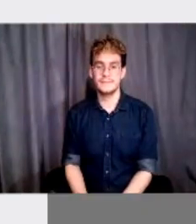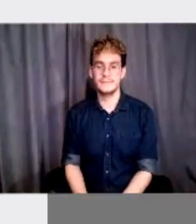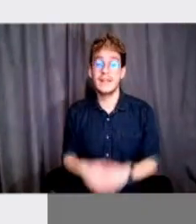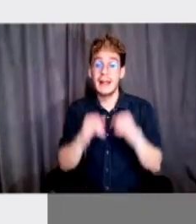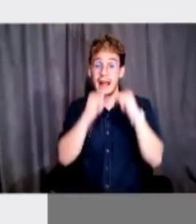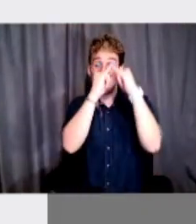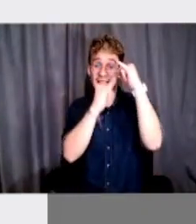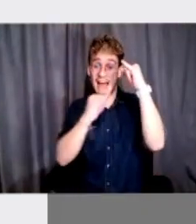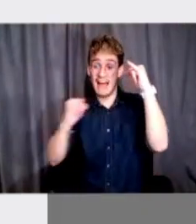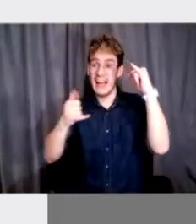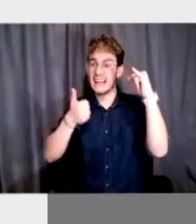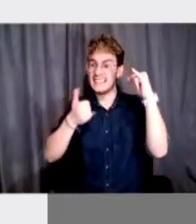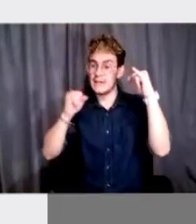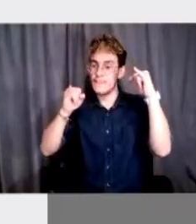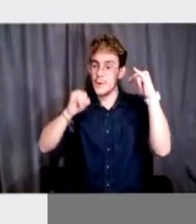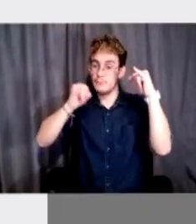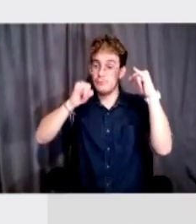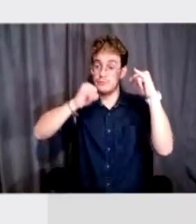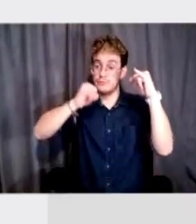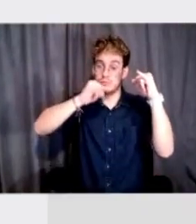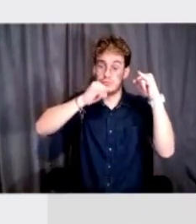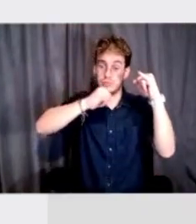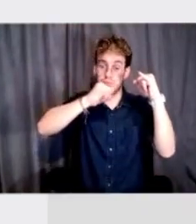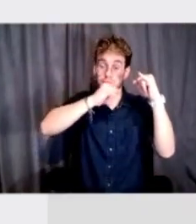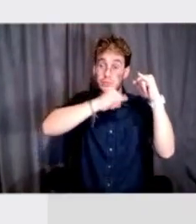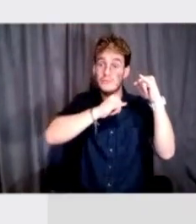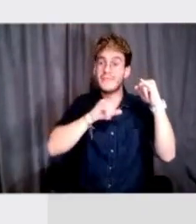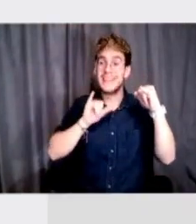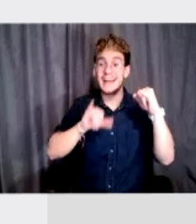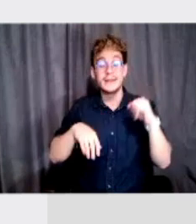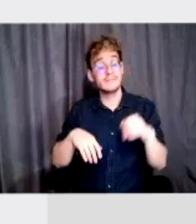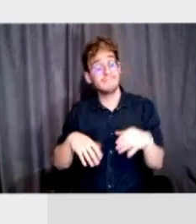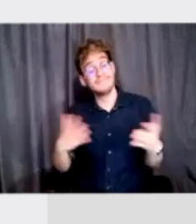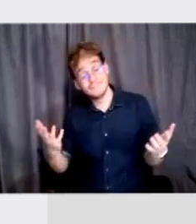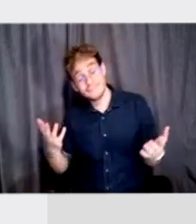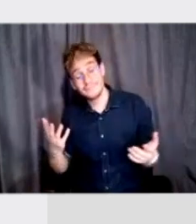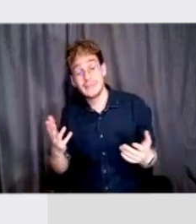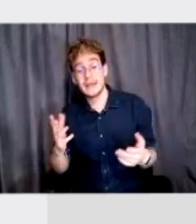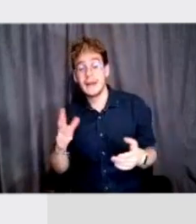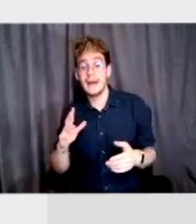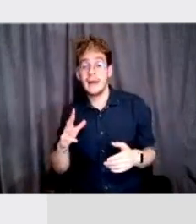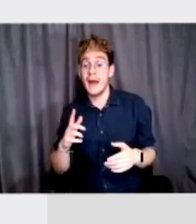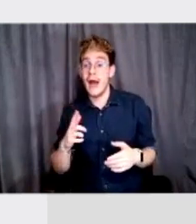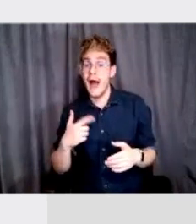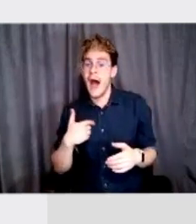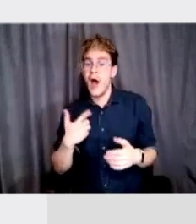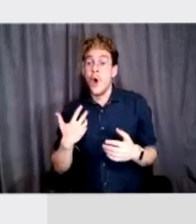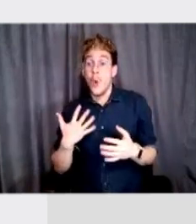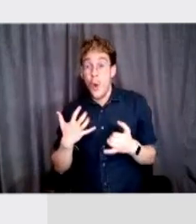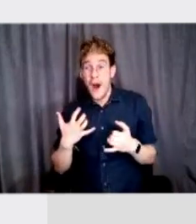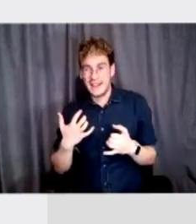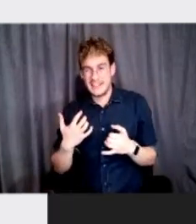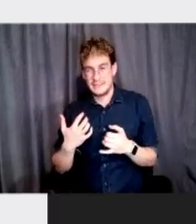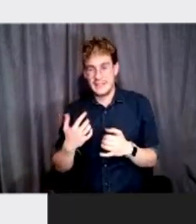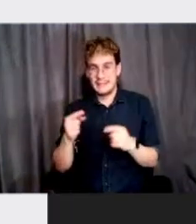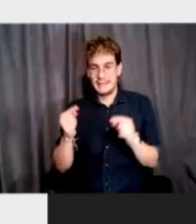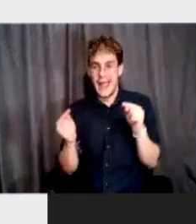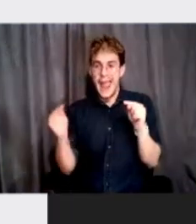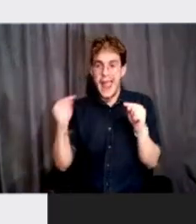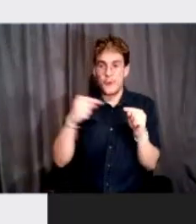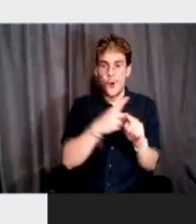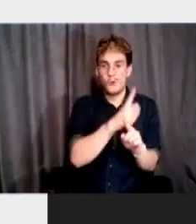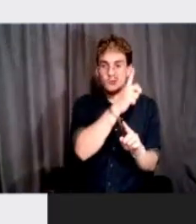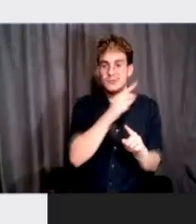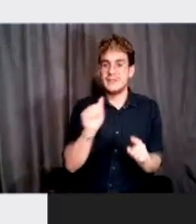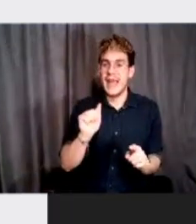that, you know, was, was something that we could build. Um, I think ideally, to be honest, like I love this to be heading to that direction, even more